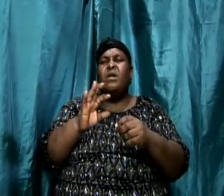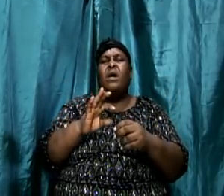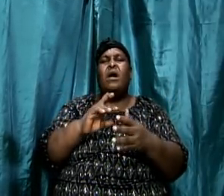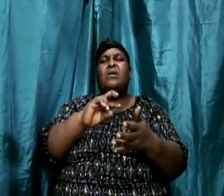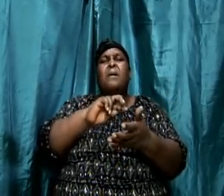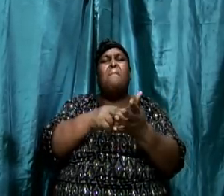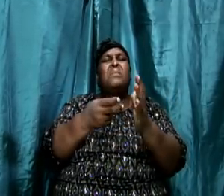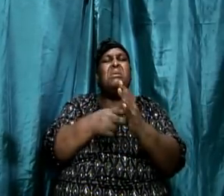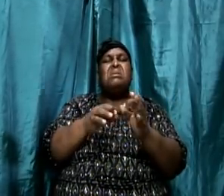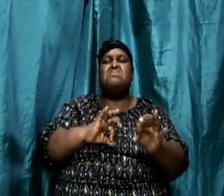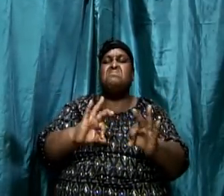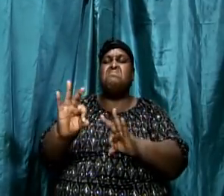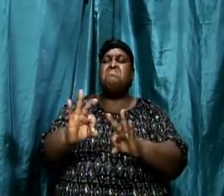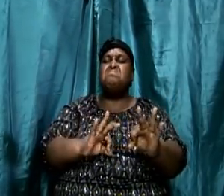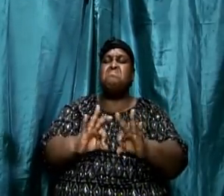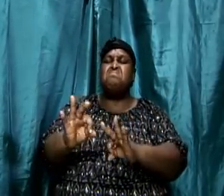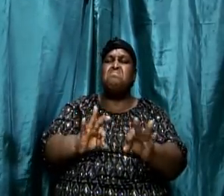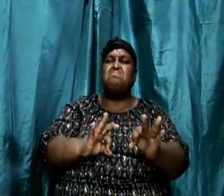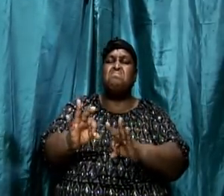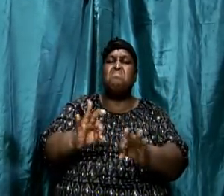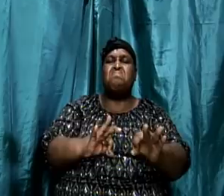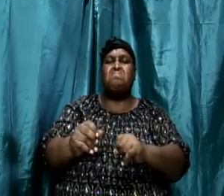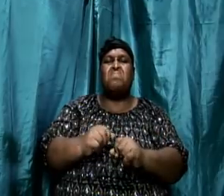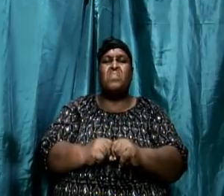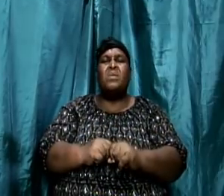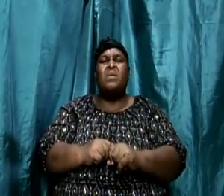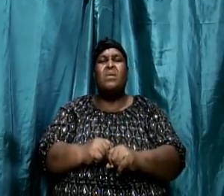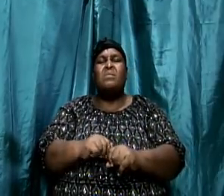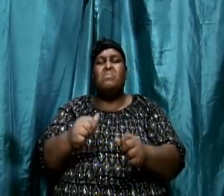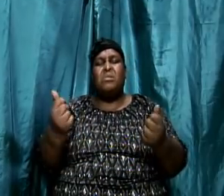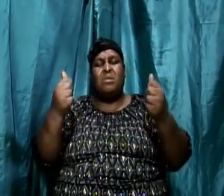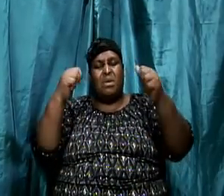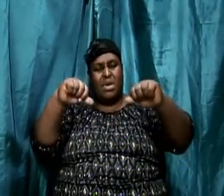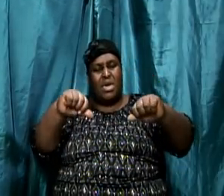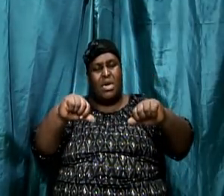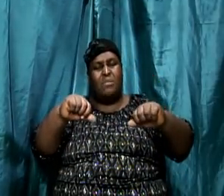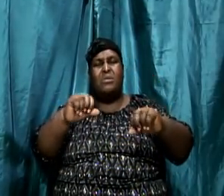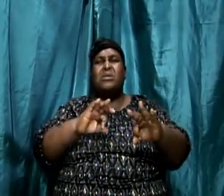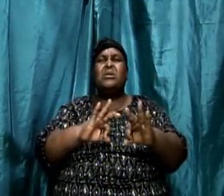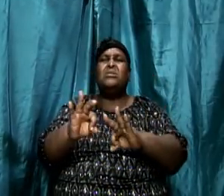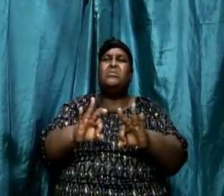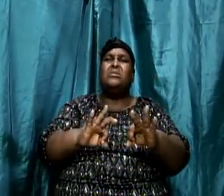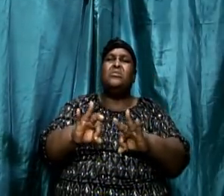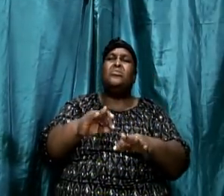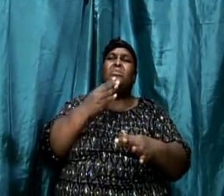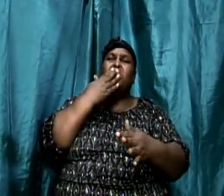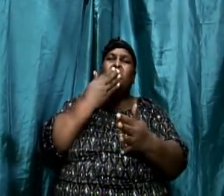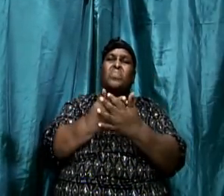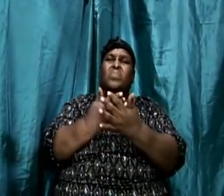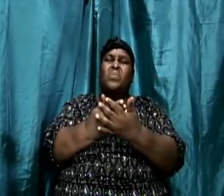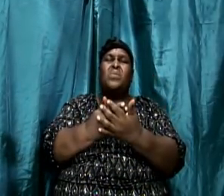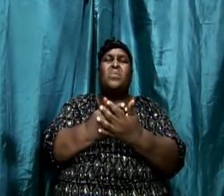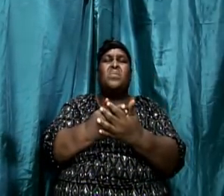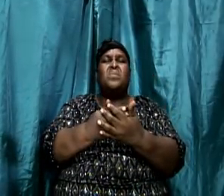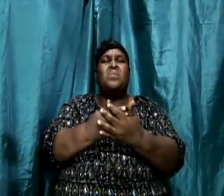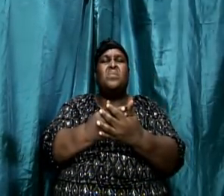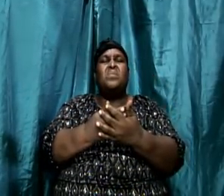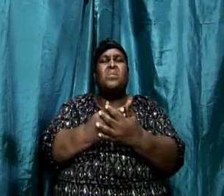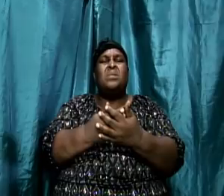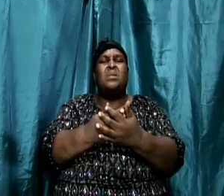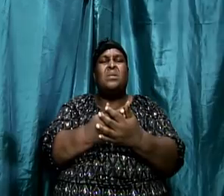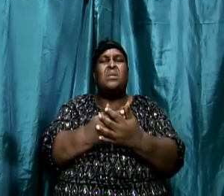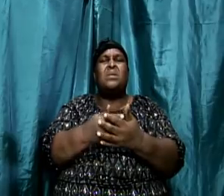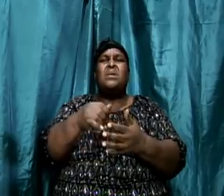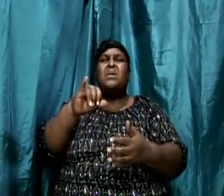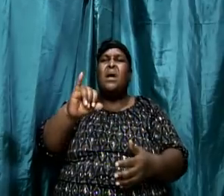properly, then we will be able to interpret properly. Interpretation mean? What does it mean? What does the